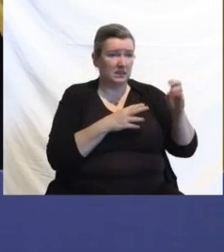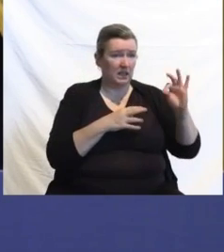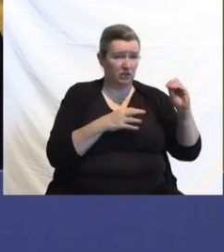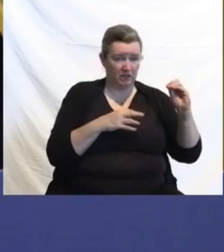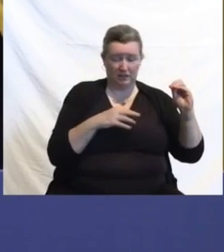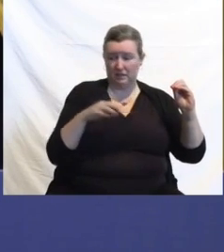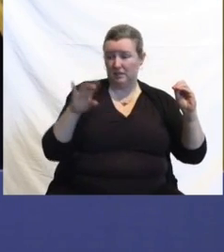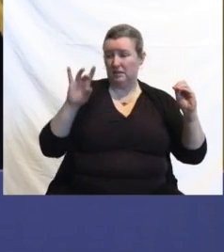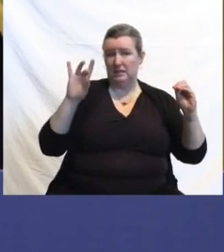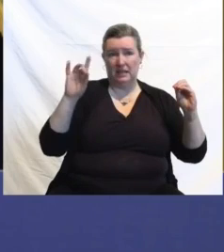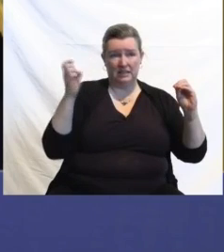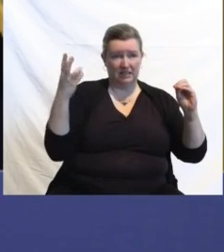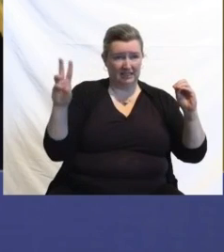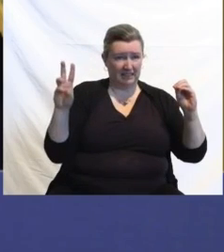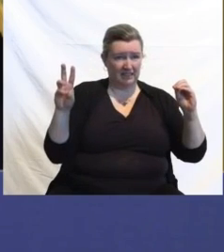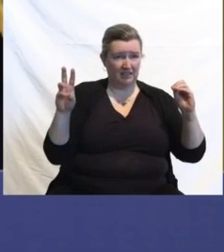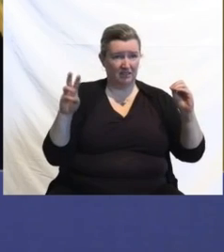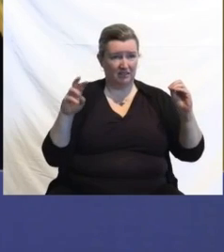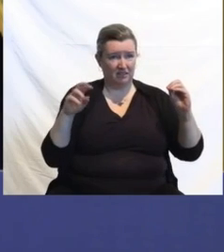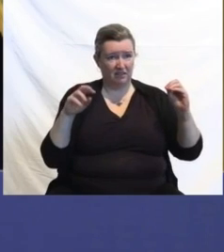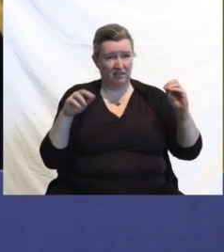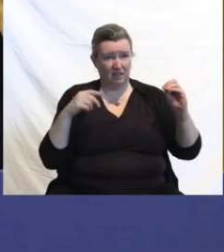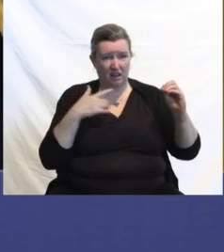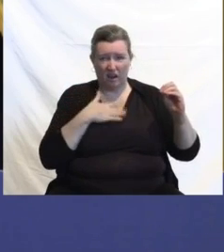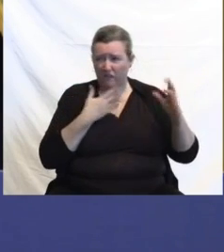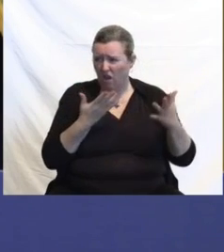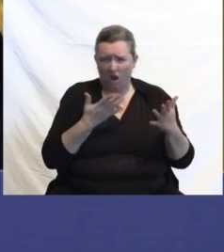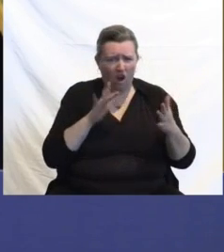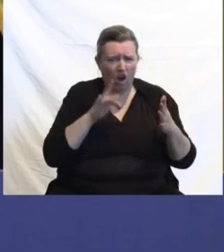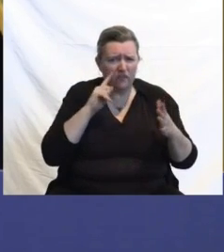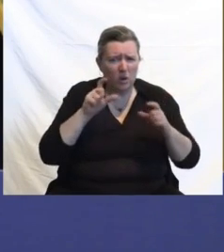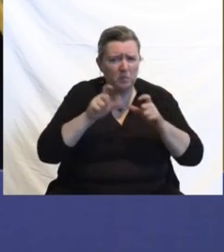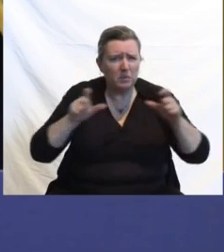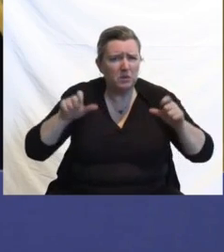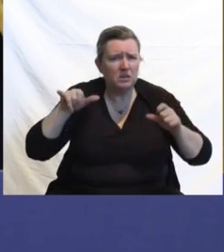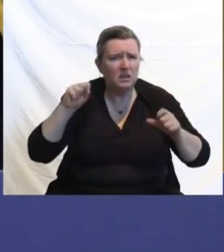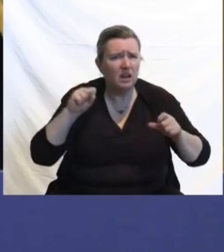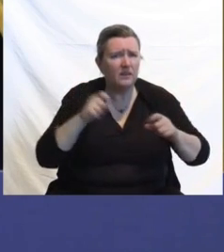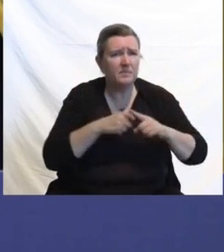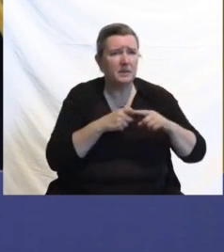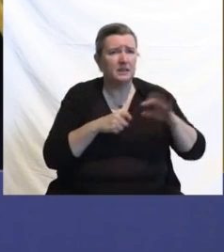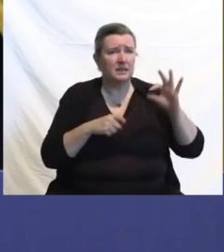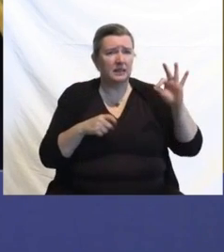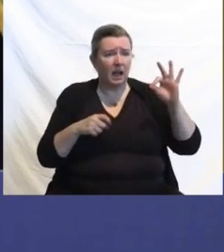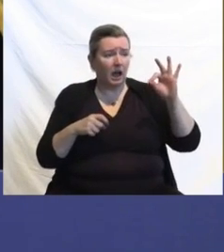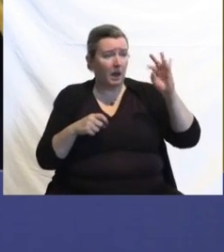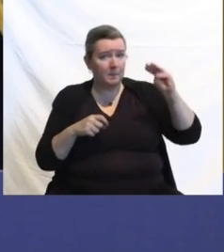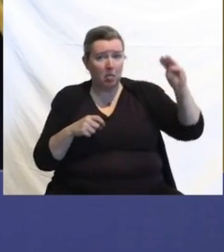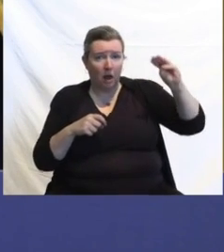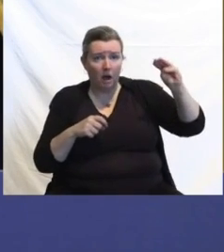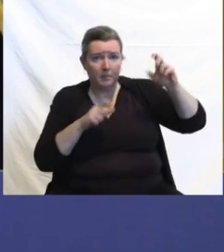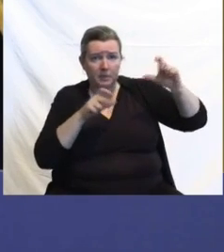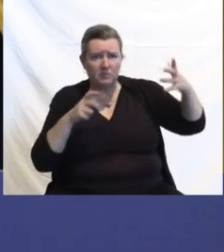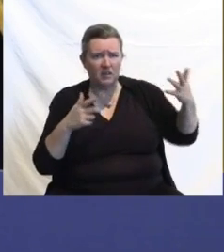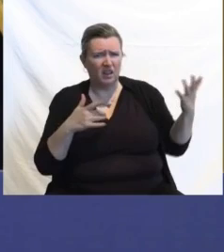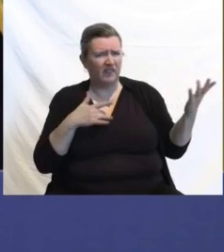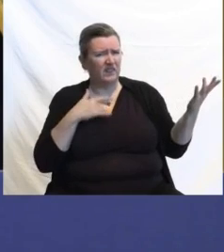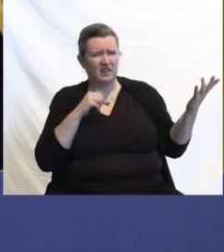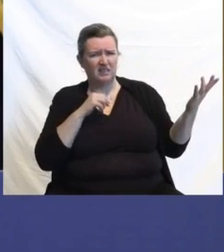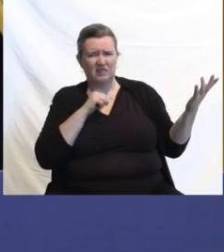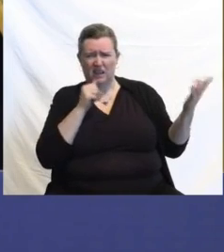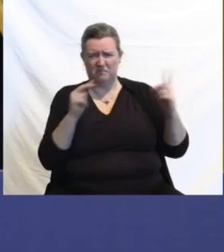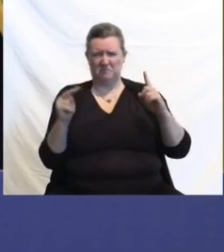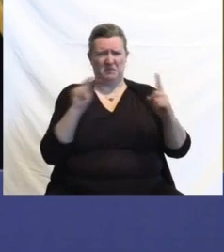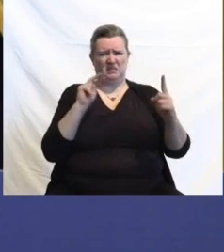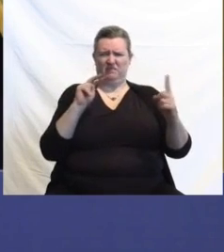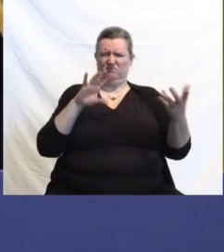people. I feel for those people, but that's in a state of 9 million people. Have we lost perspective of what really constitutes an increase or an uptick?